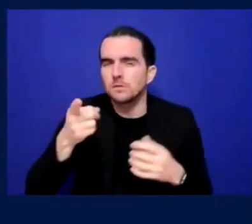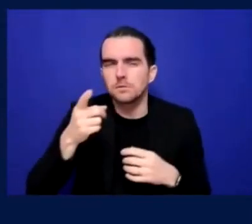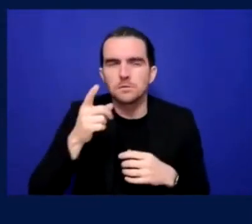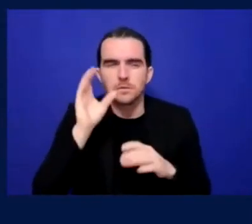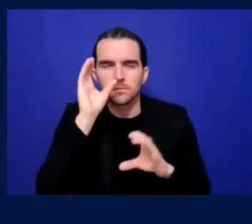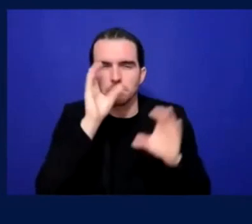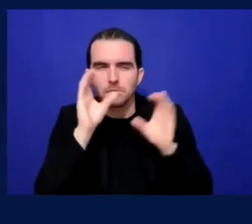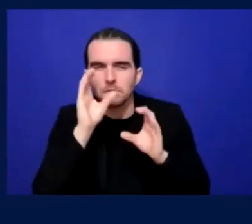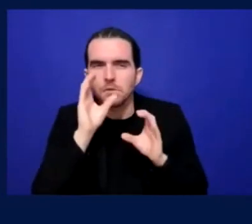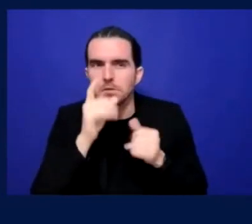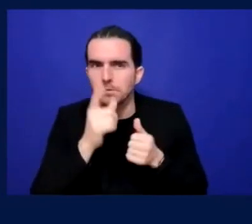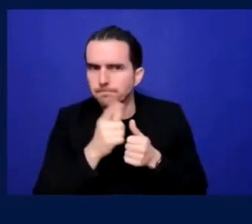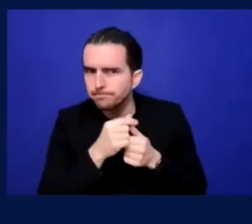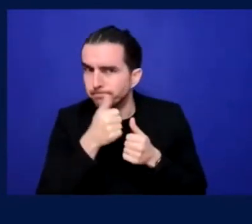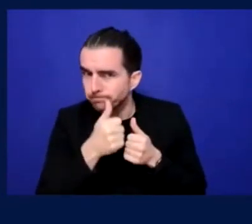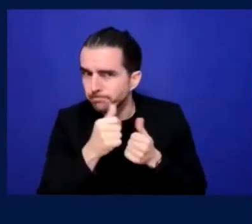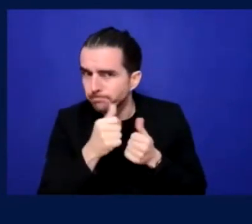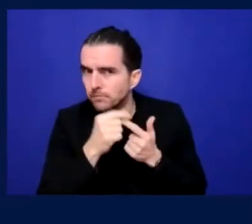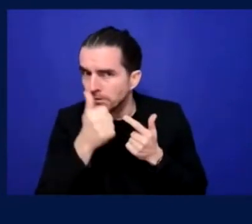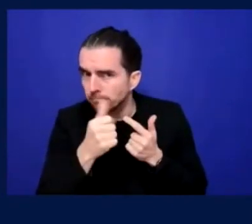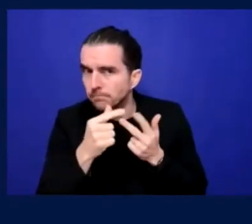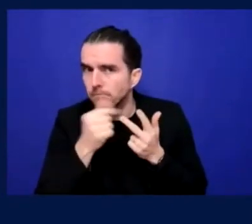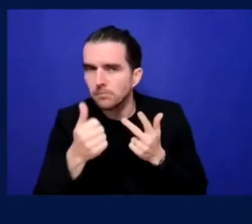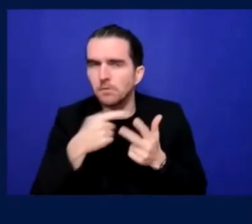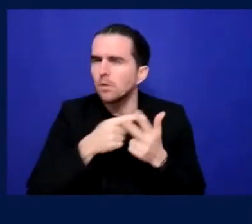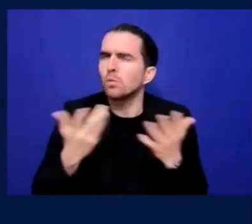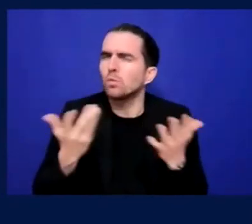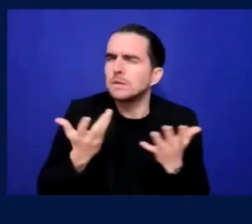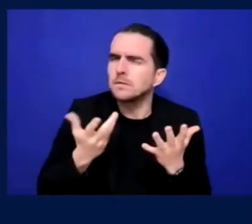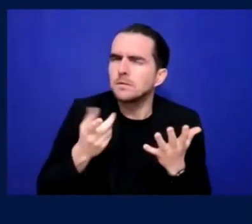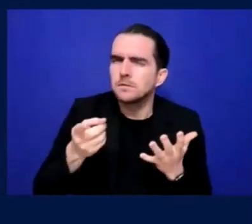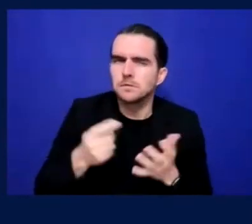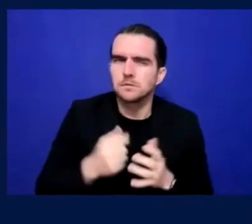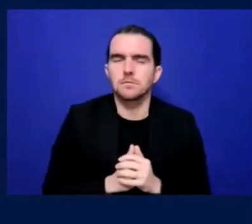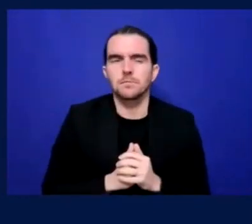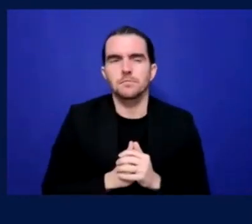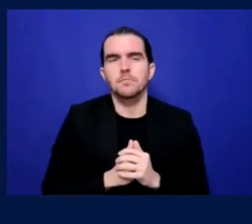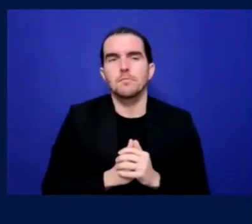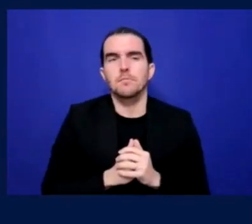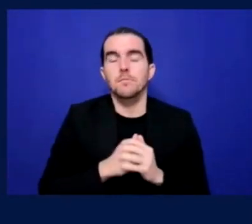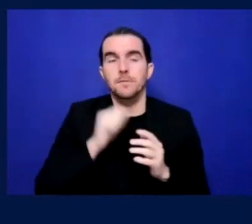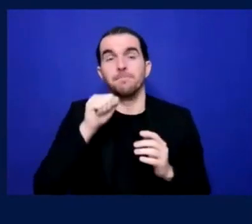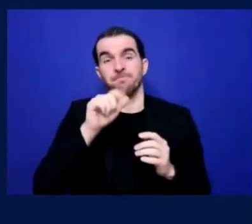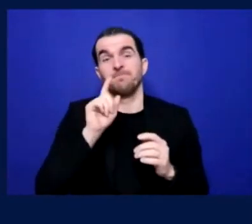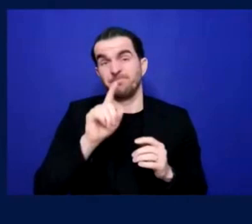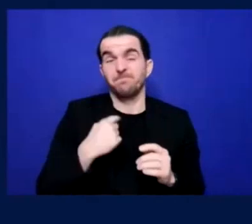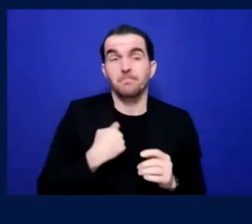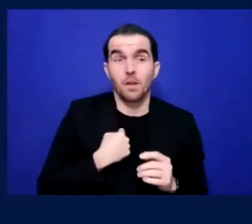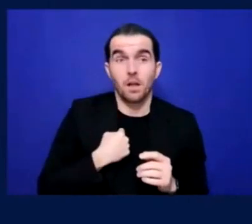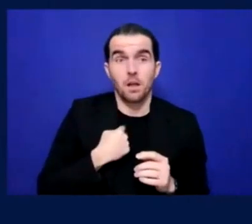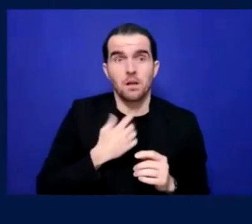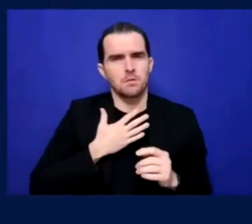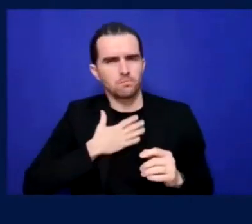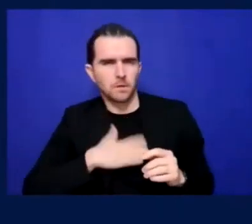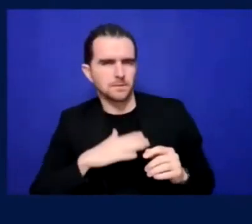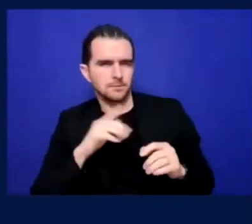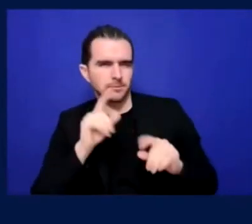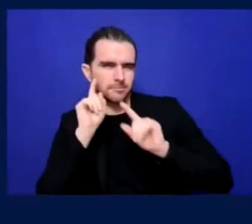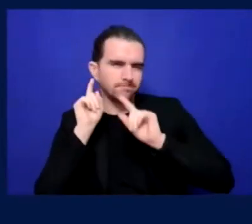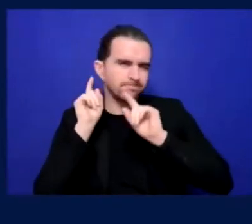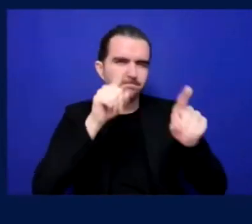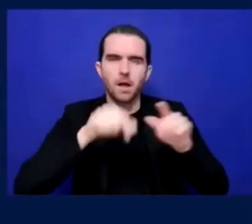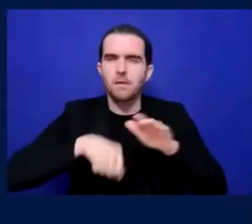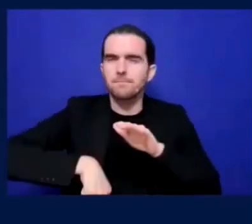offer, um, audio descriptive commentary at the game, I want to find out if there's, uh, an accessible entrance